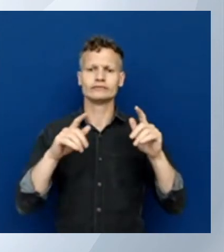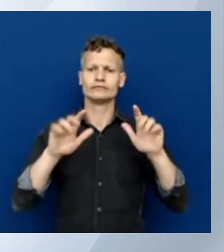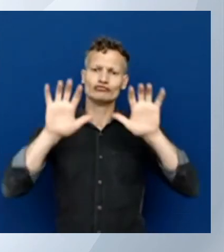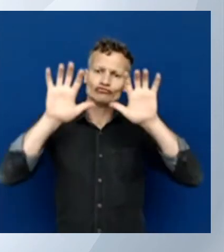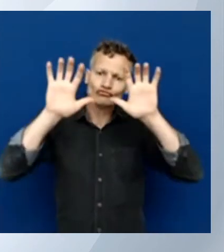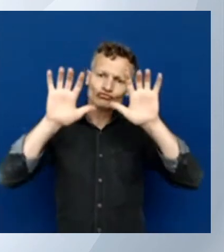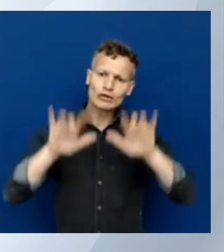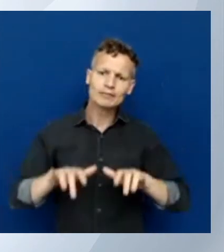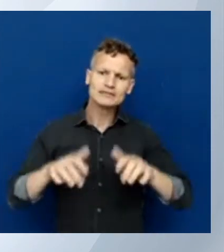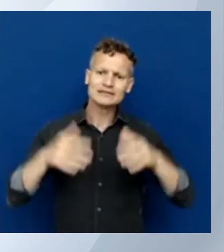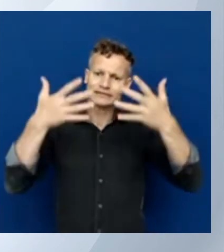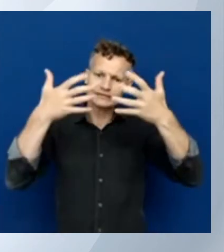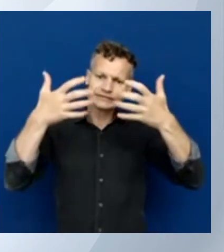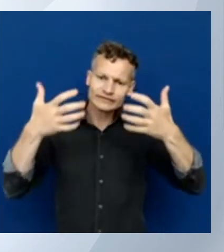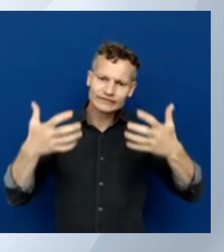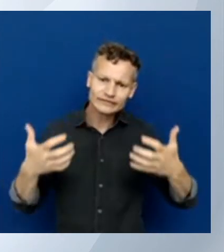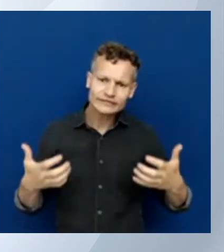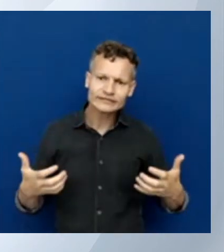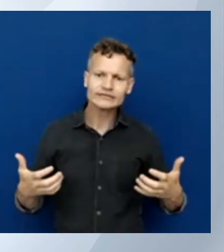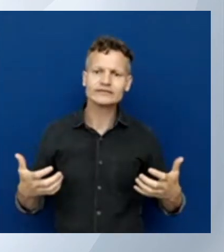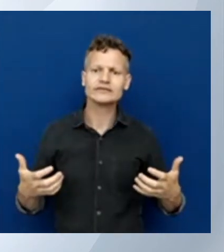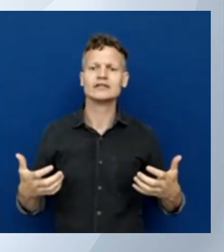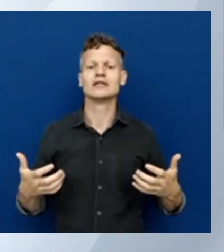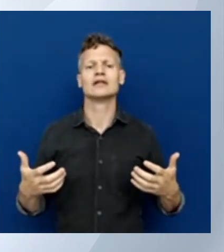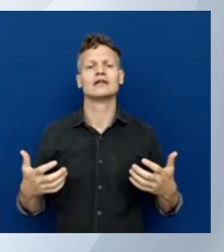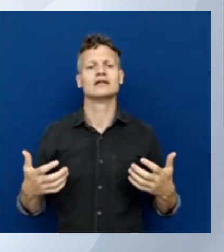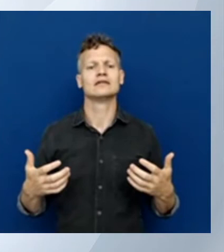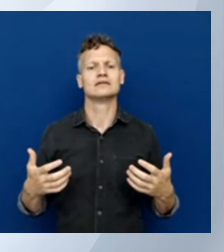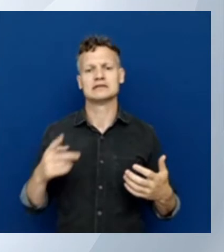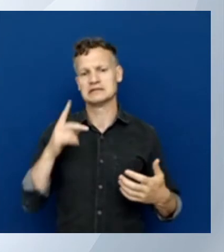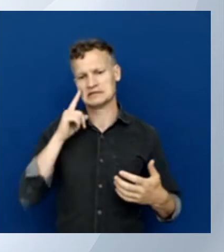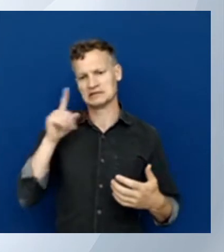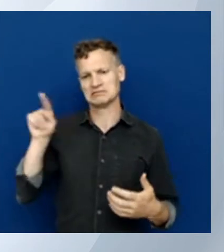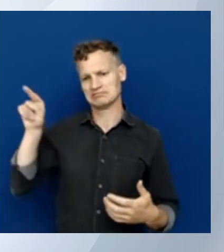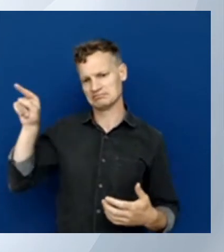haaa underscore make the portal work for you